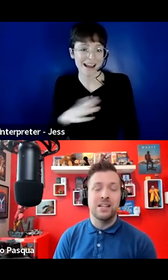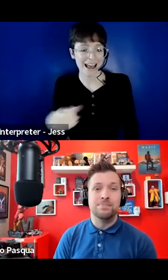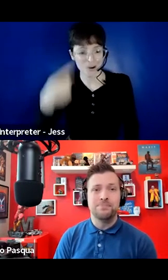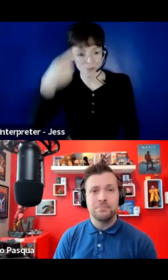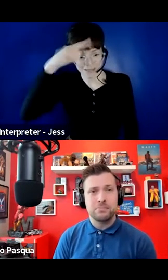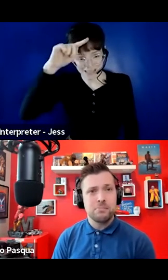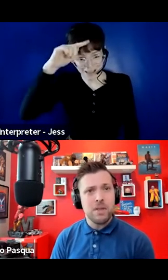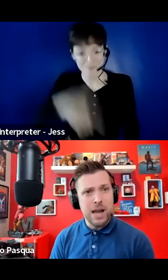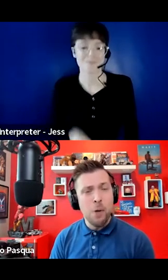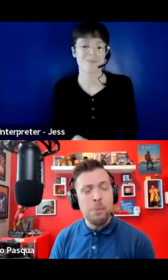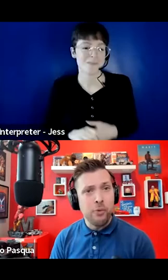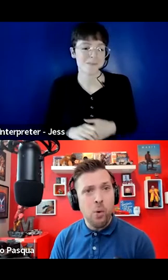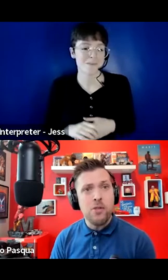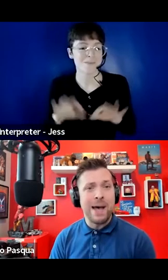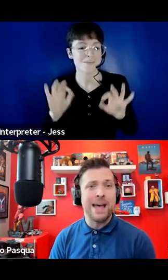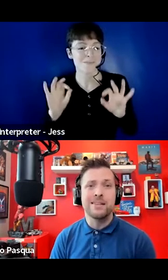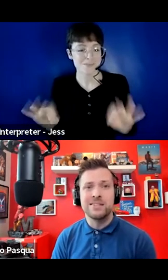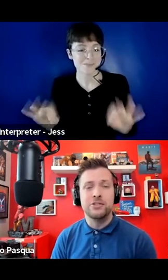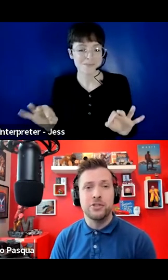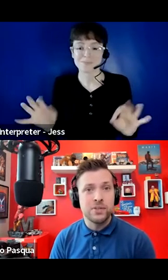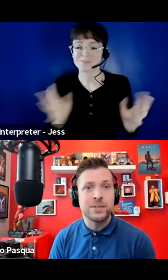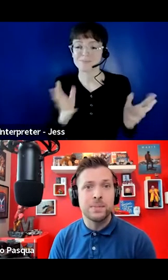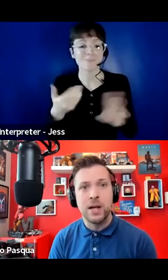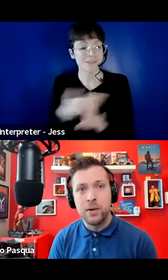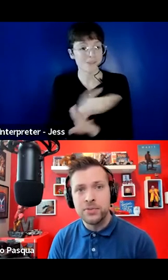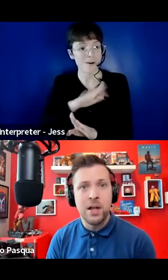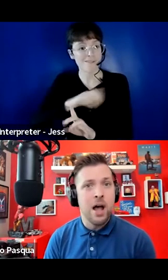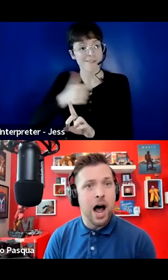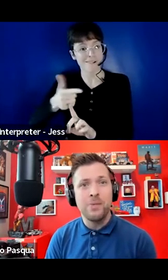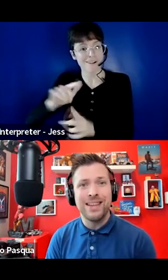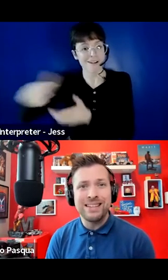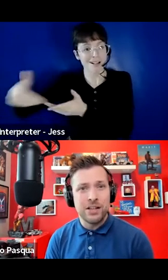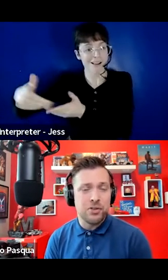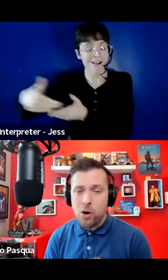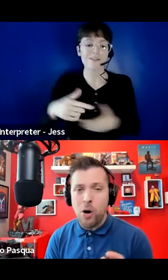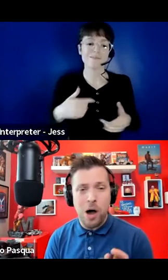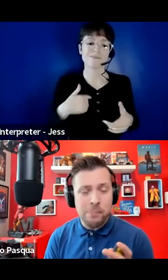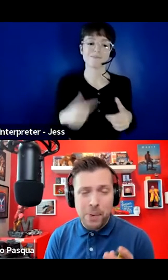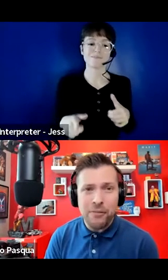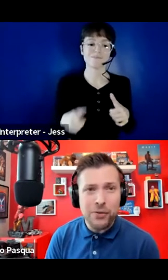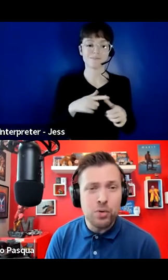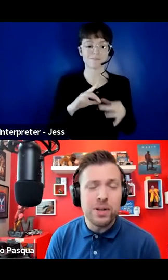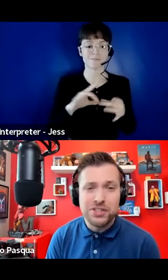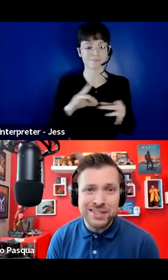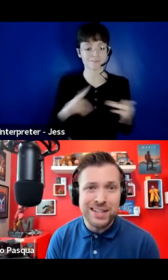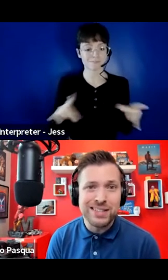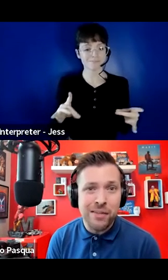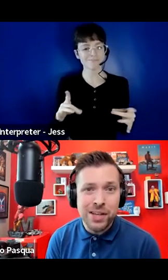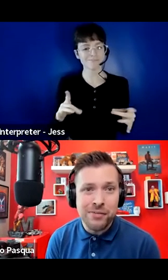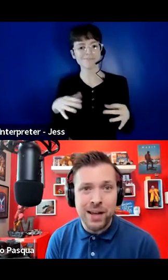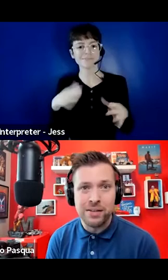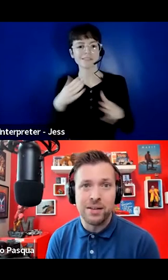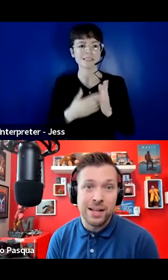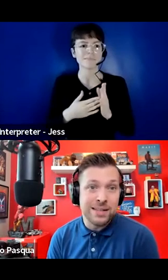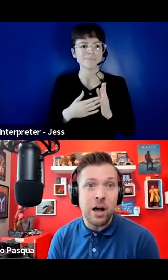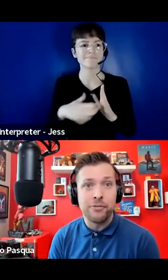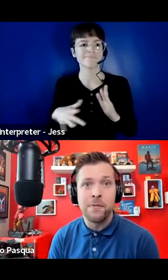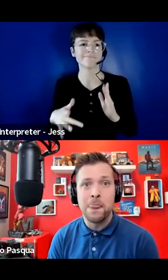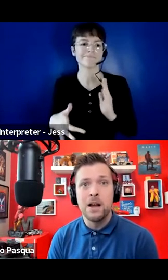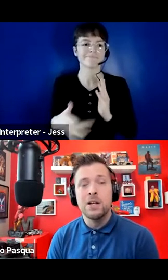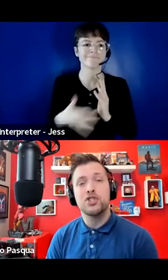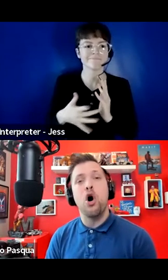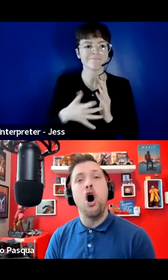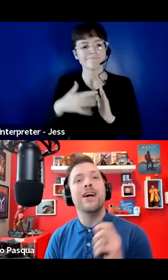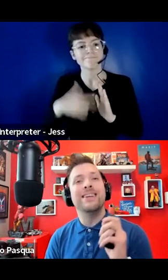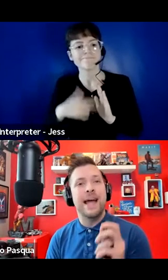Constantine. Now, before the panelists introduce themselves, I would like to let you know about a few logistics of the event itself.